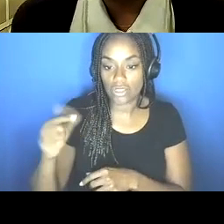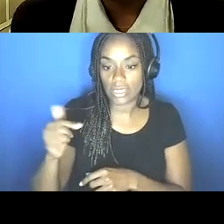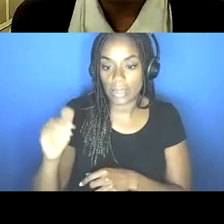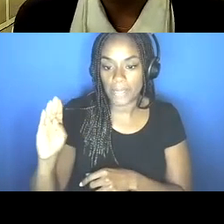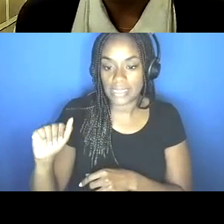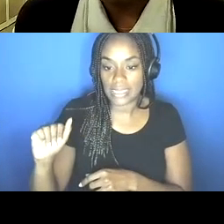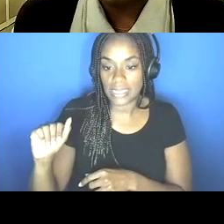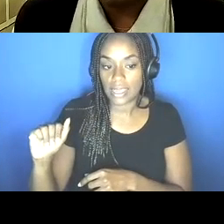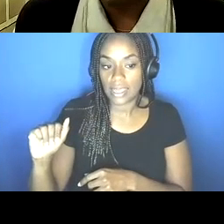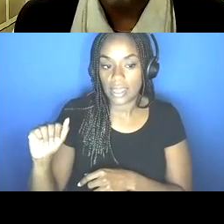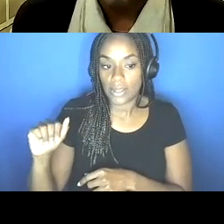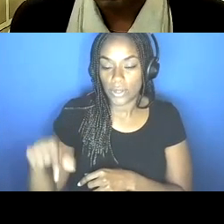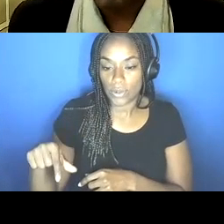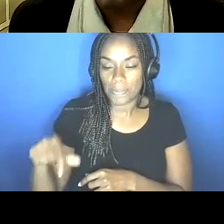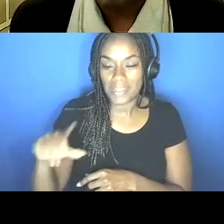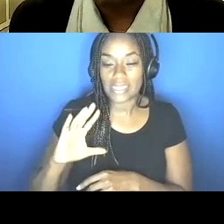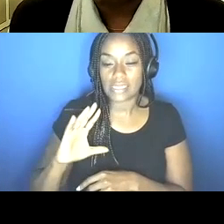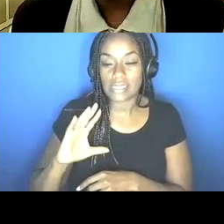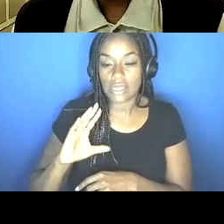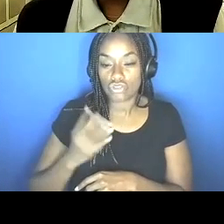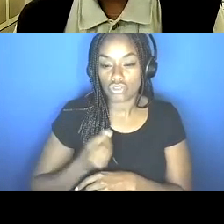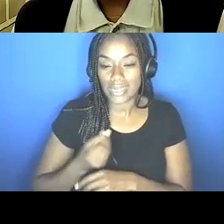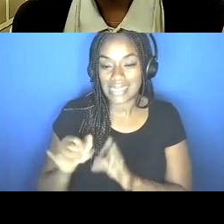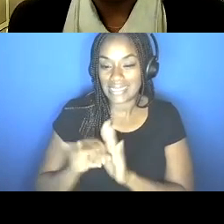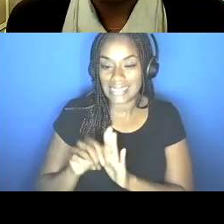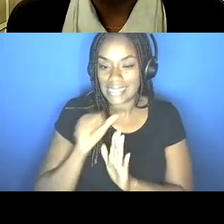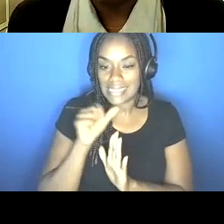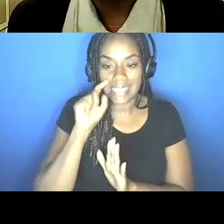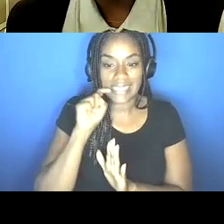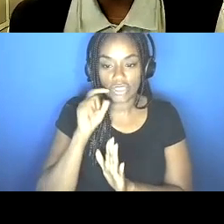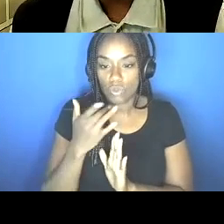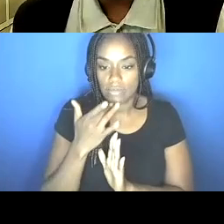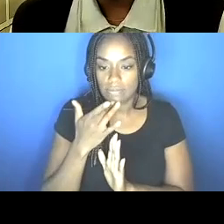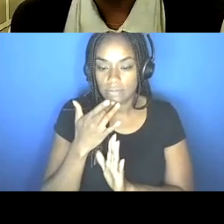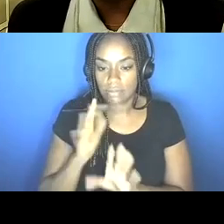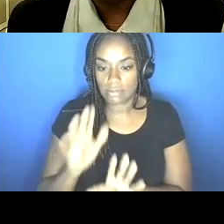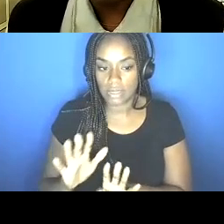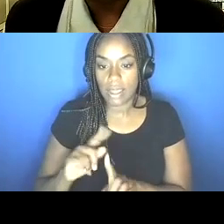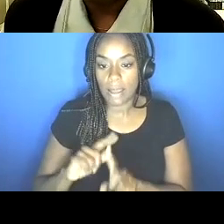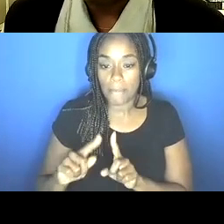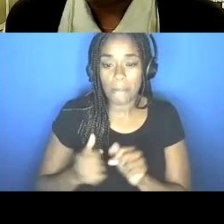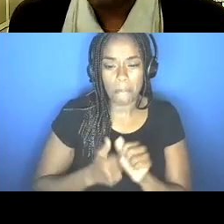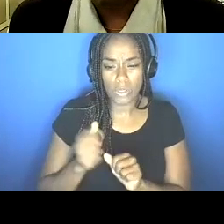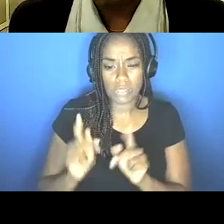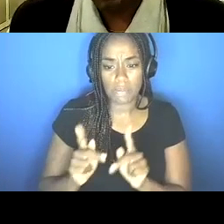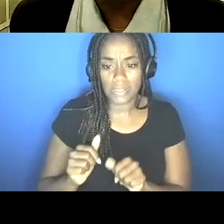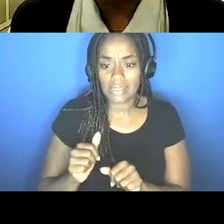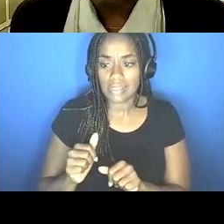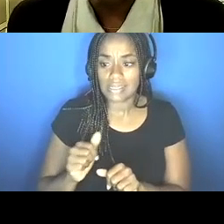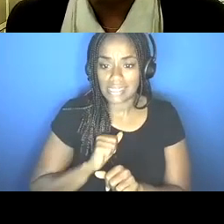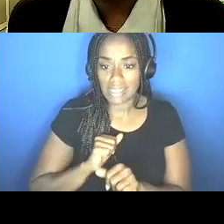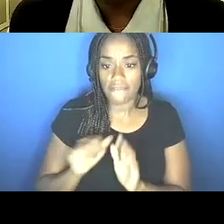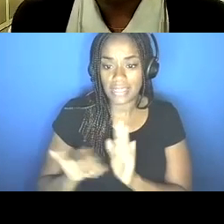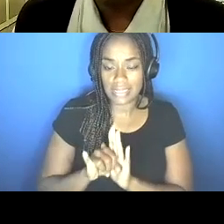you know, trans identity versus, um, there's not a sexual orientation, but most folks are self-identifying as, uh, most folks